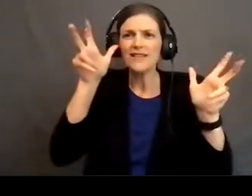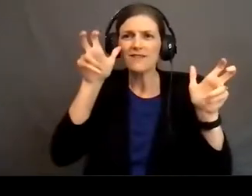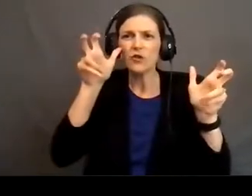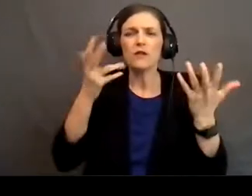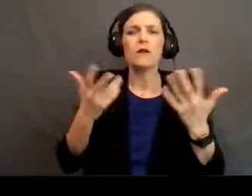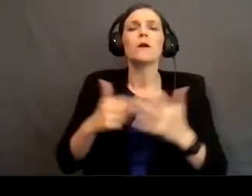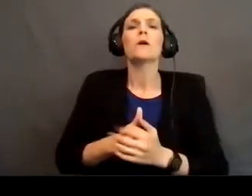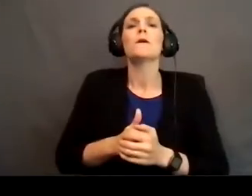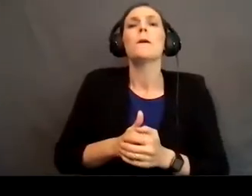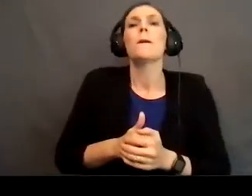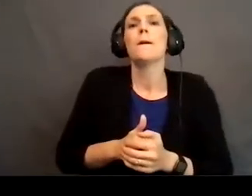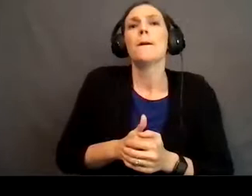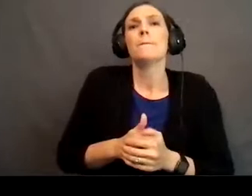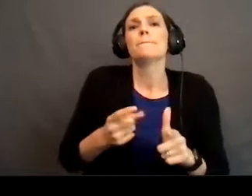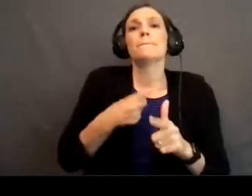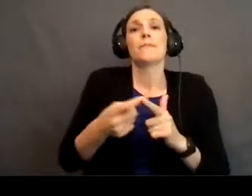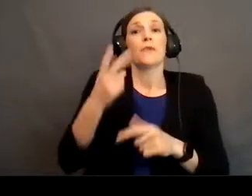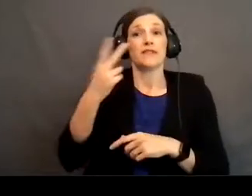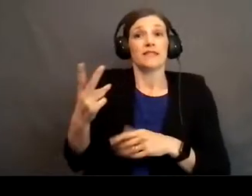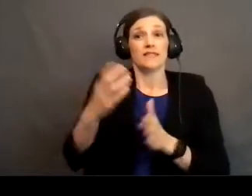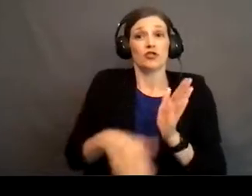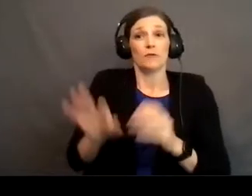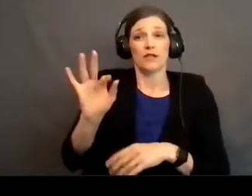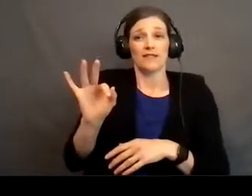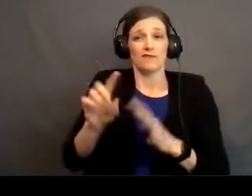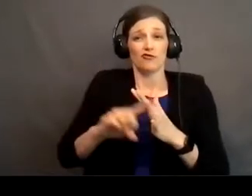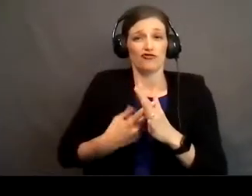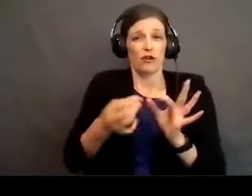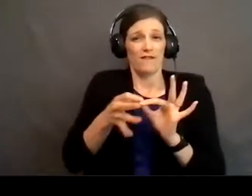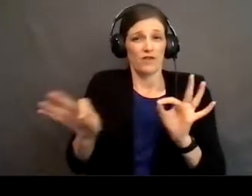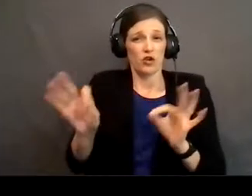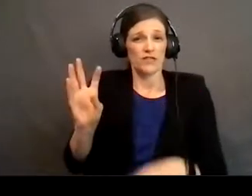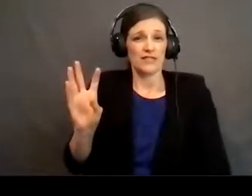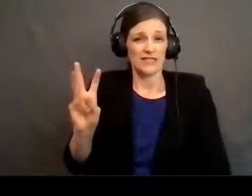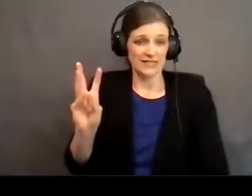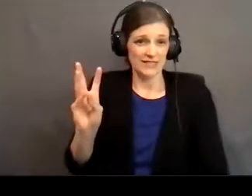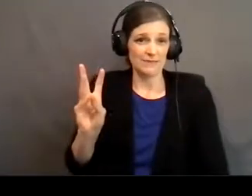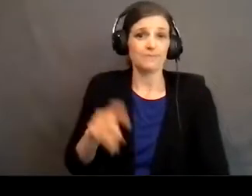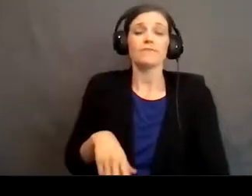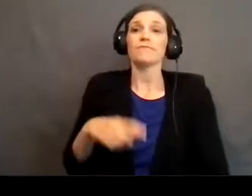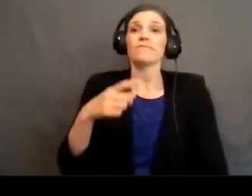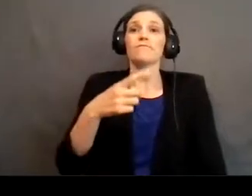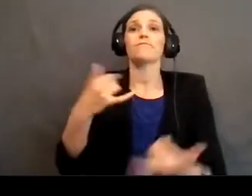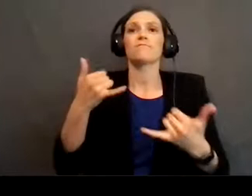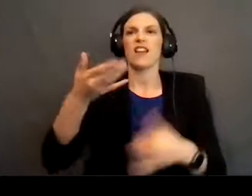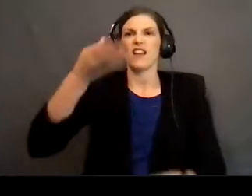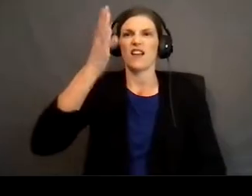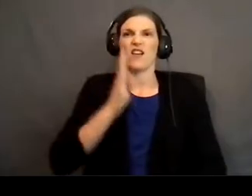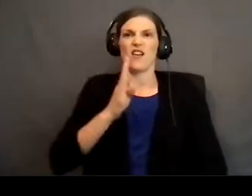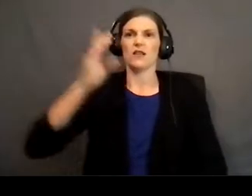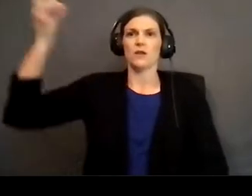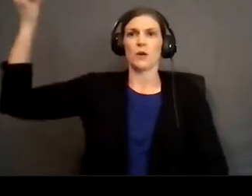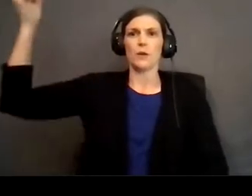So, then we see in chapter 19, starting in verse 16, this is the manifestation of God's descent